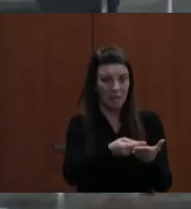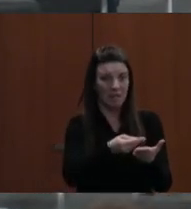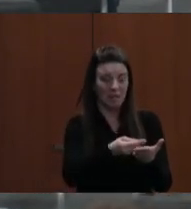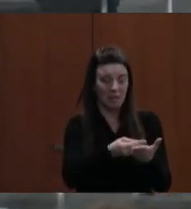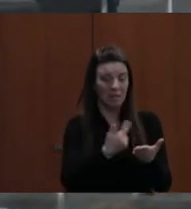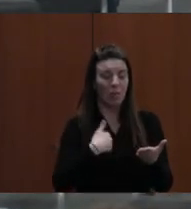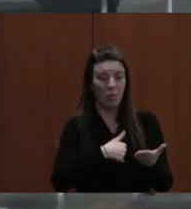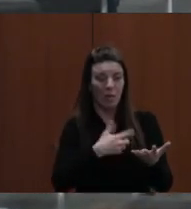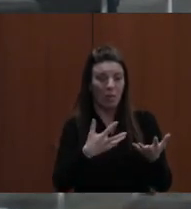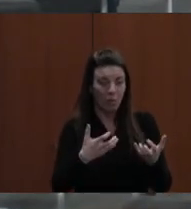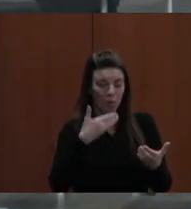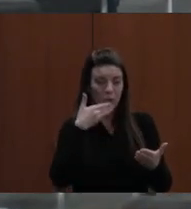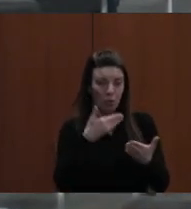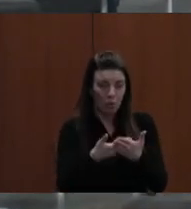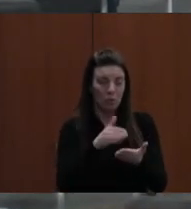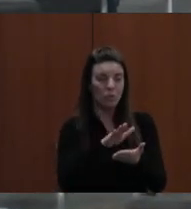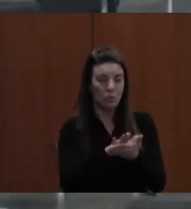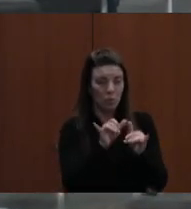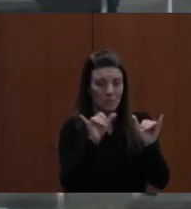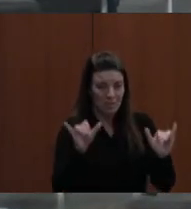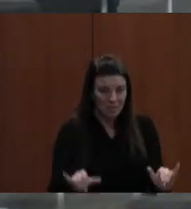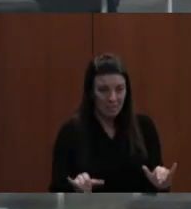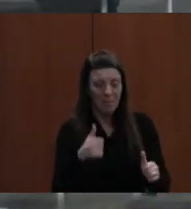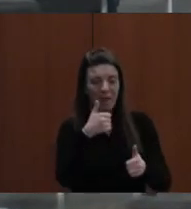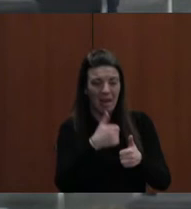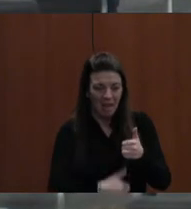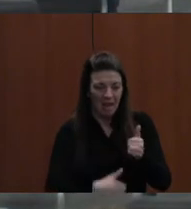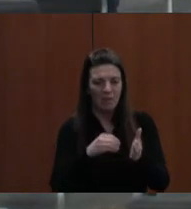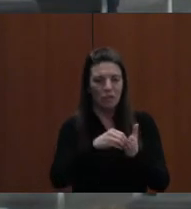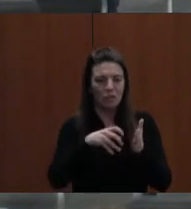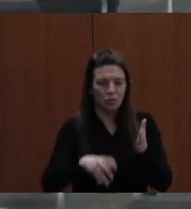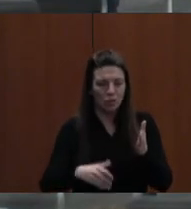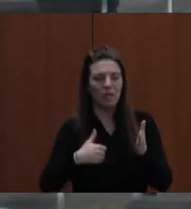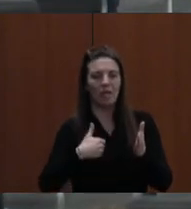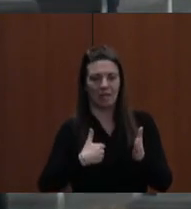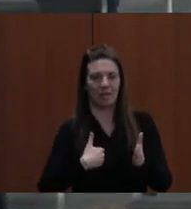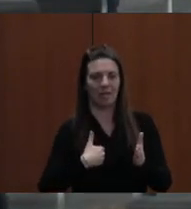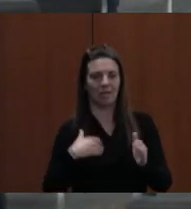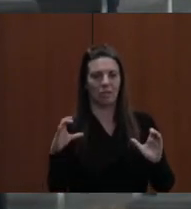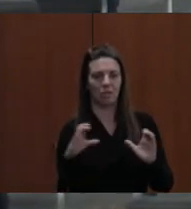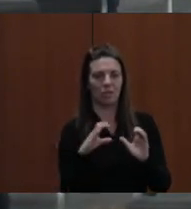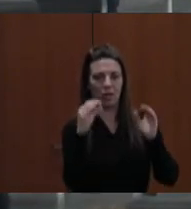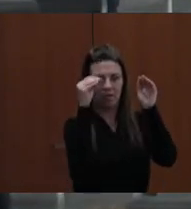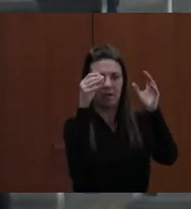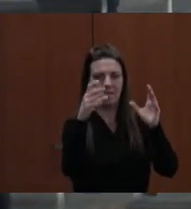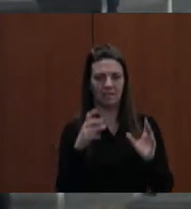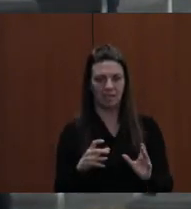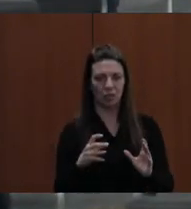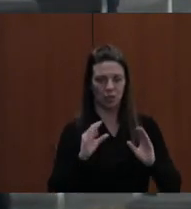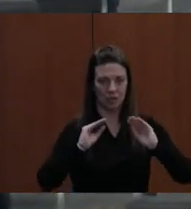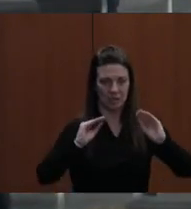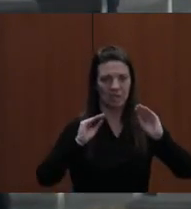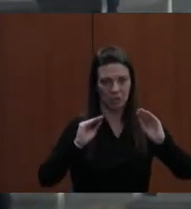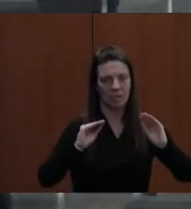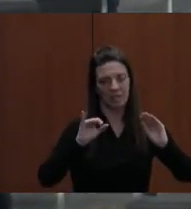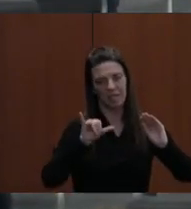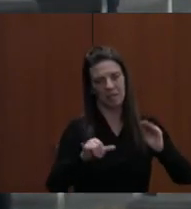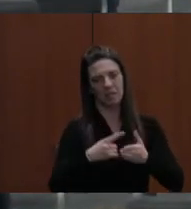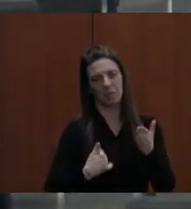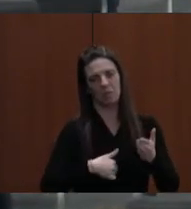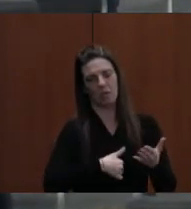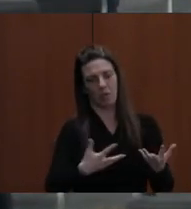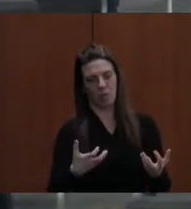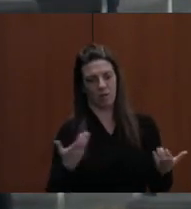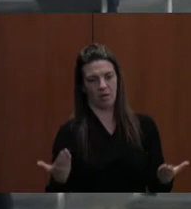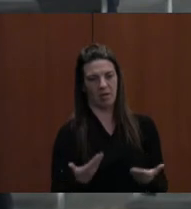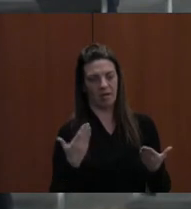every student has a certified teacher in front of them, a well-qualified certified teacher. We want to attract the very best to Washington County. We want